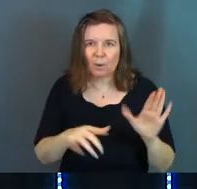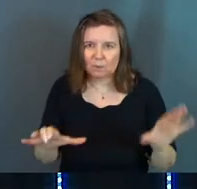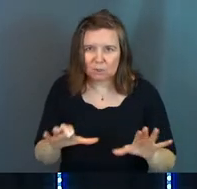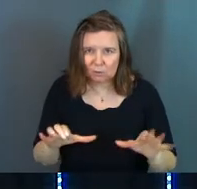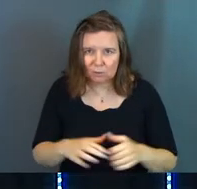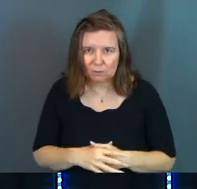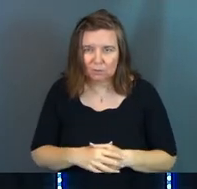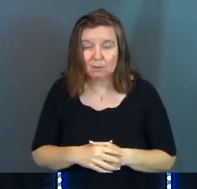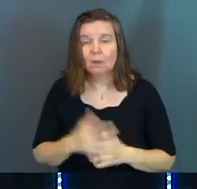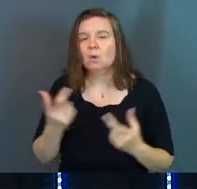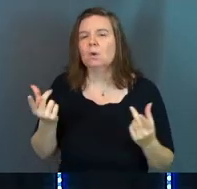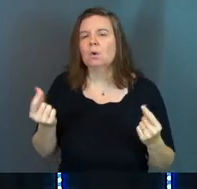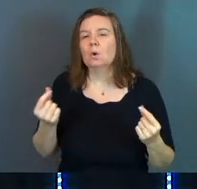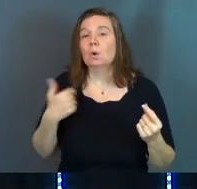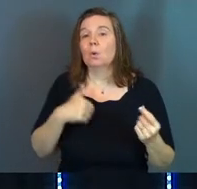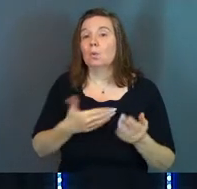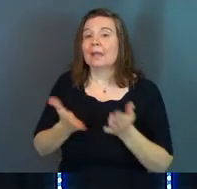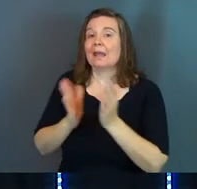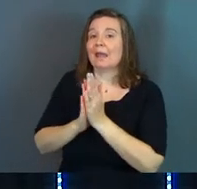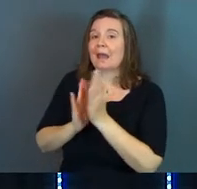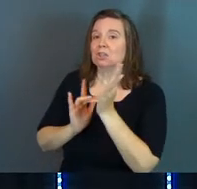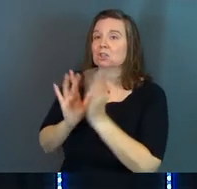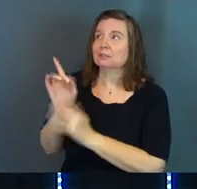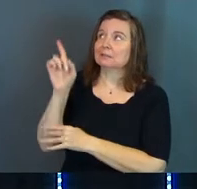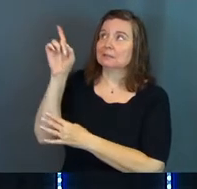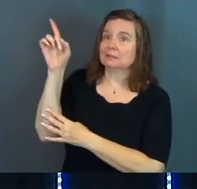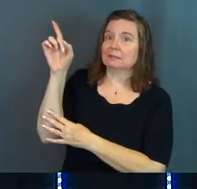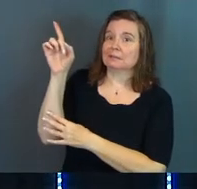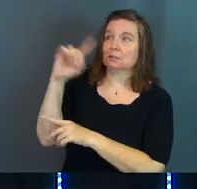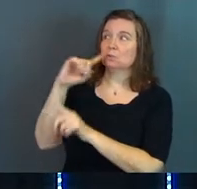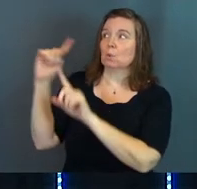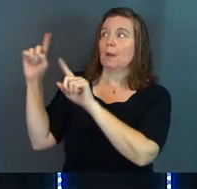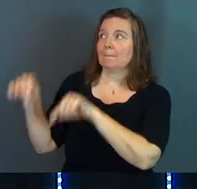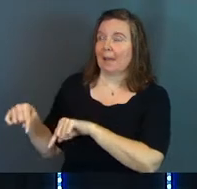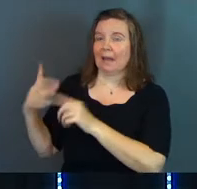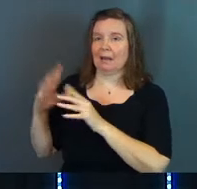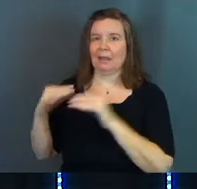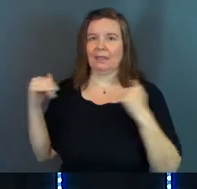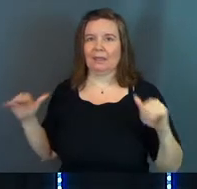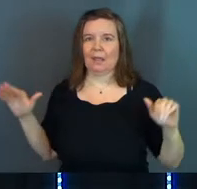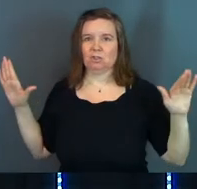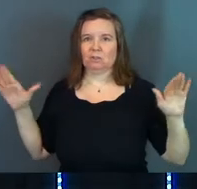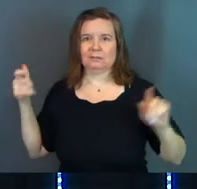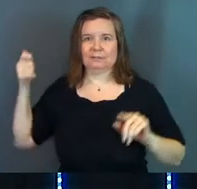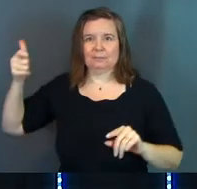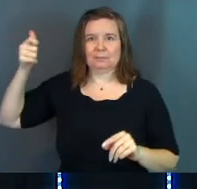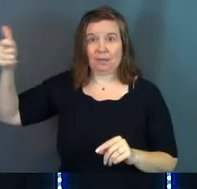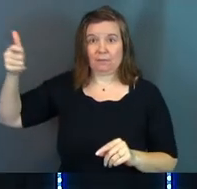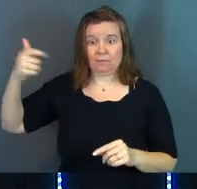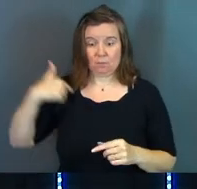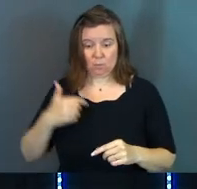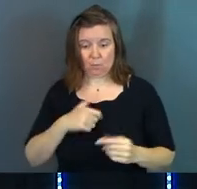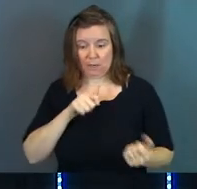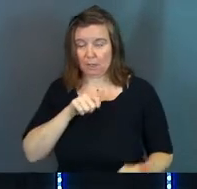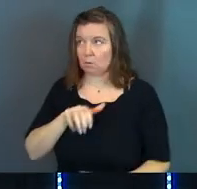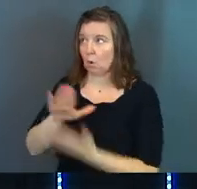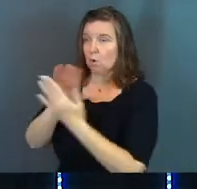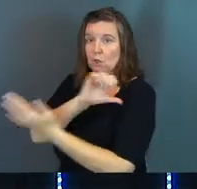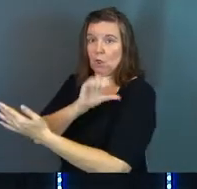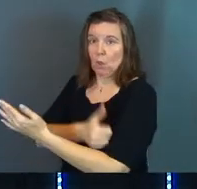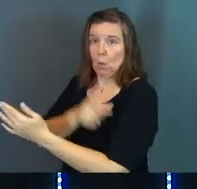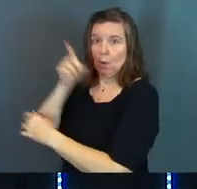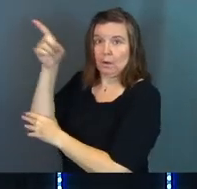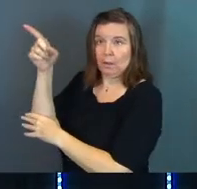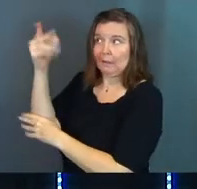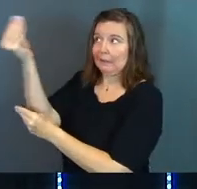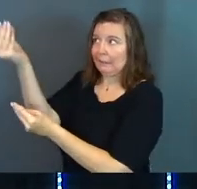we do. What do we do? We ask Jesus to command his angels, right? Like we go to the authority, and